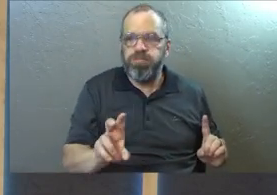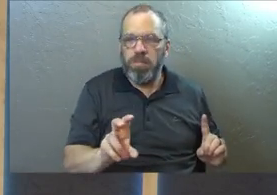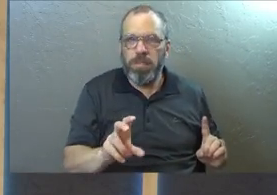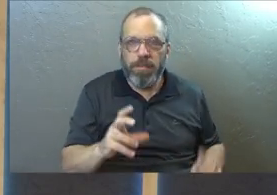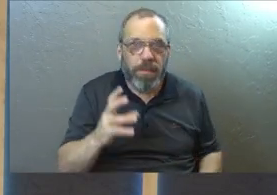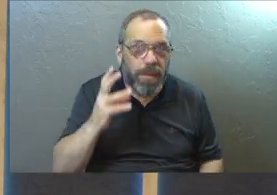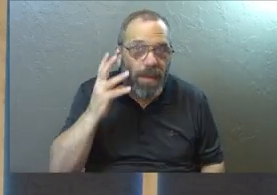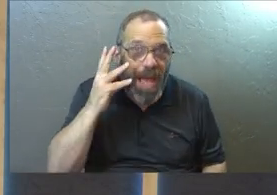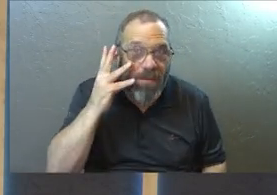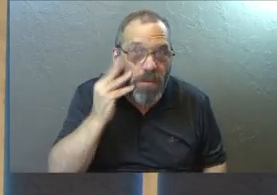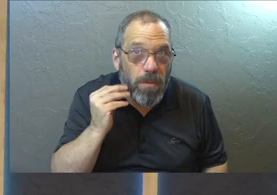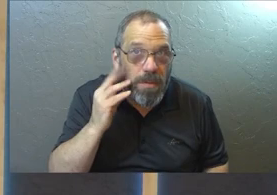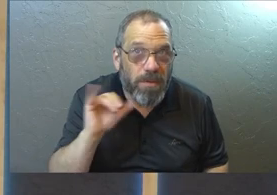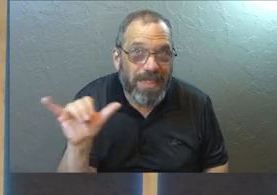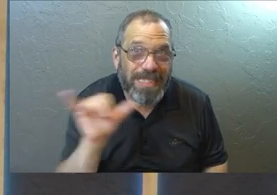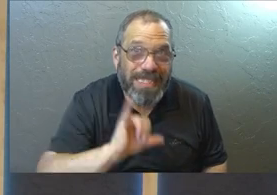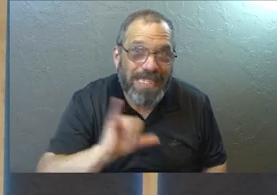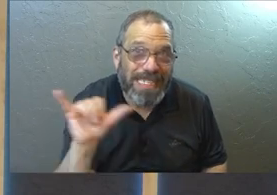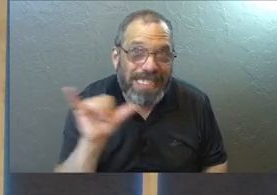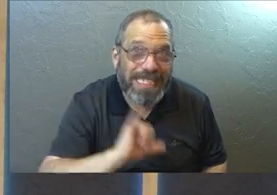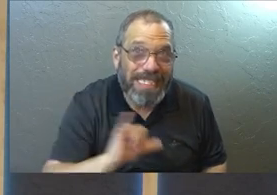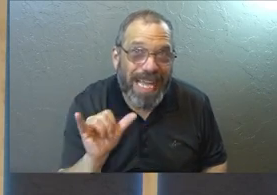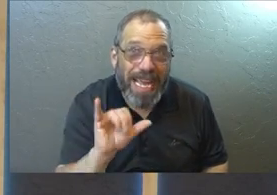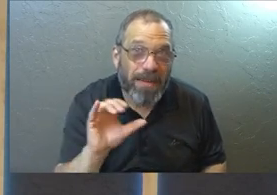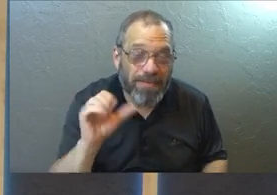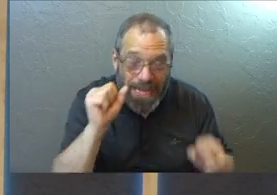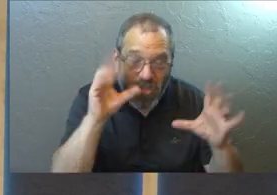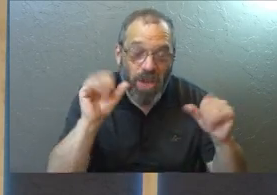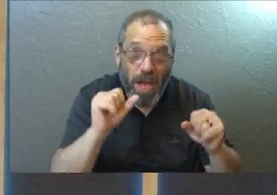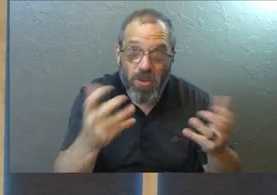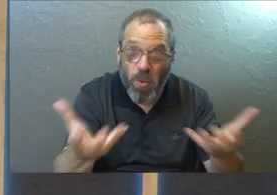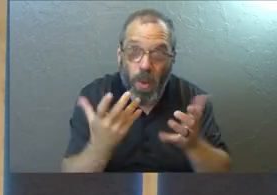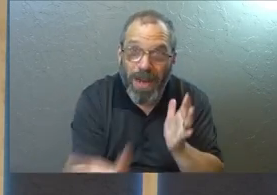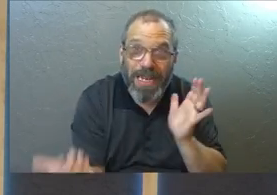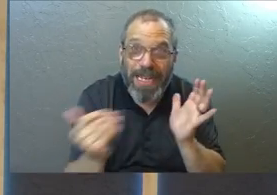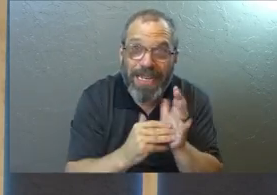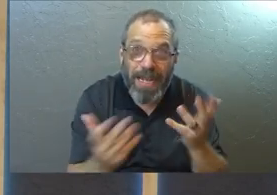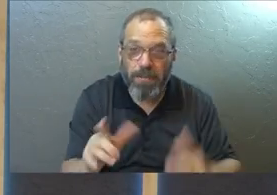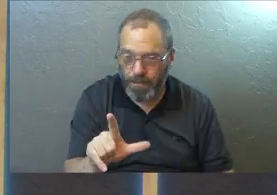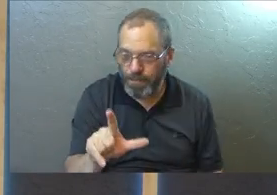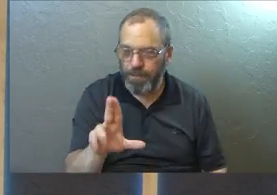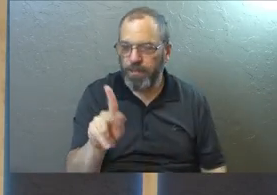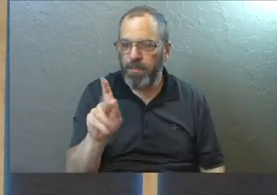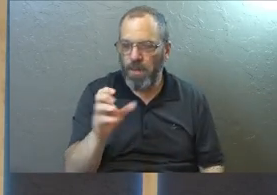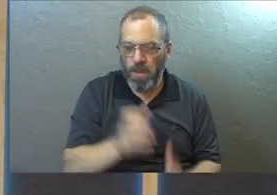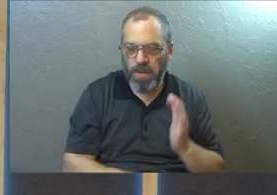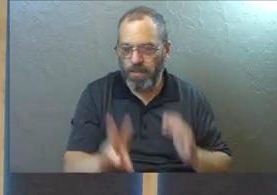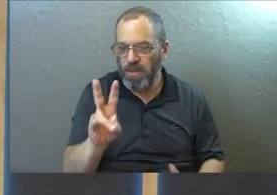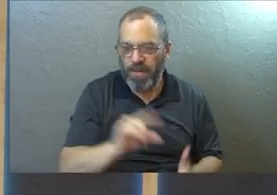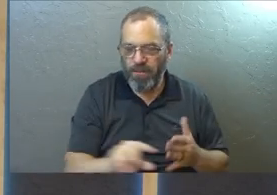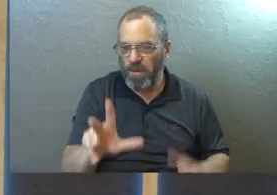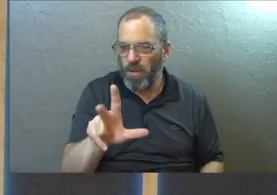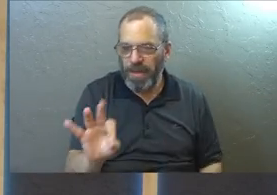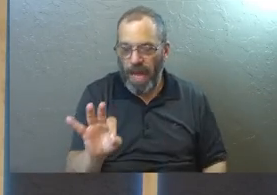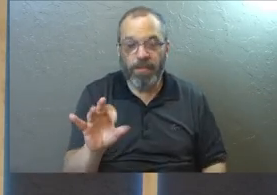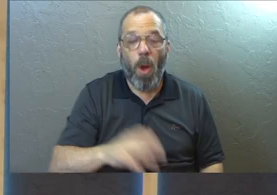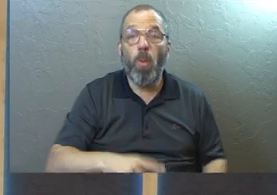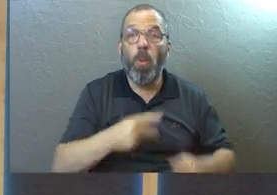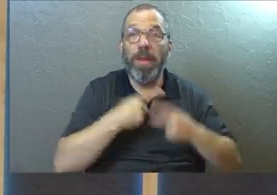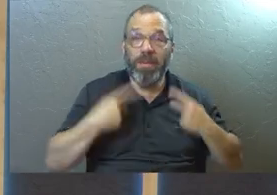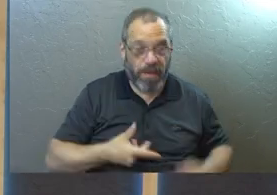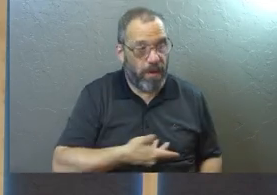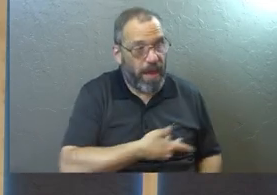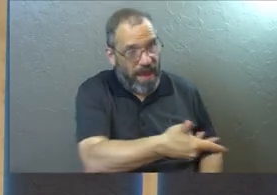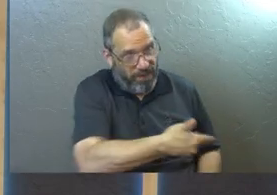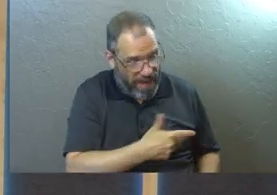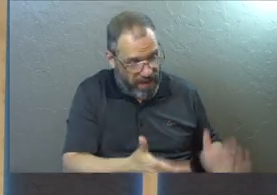Have you been in that place? Do you want to be there again? Luke 7 39. Jesus explains more. When the Pharisee who